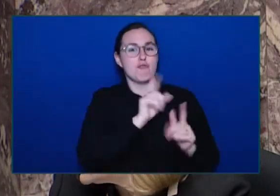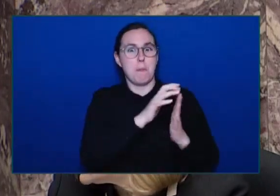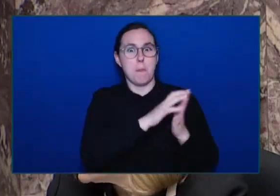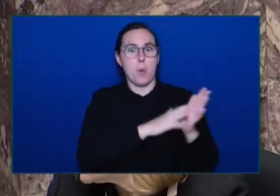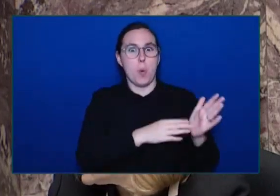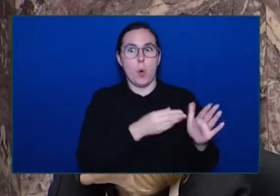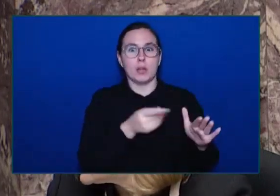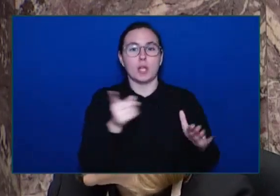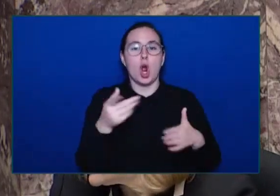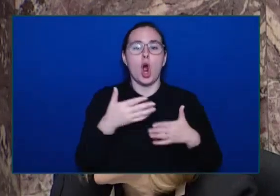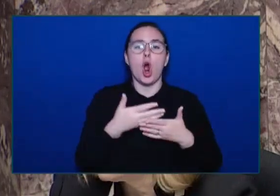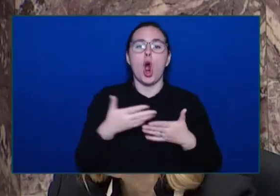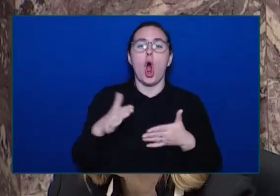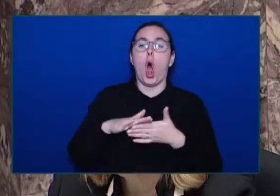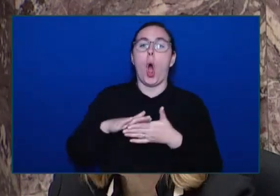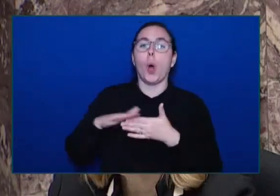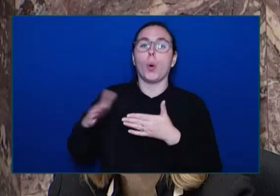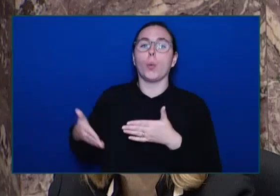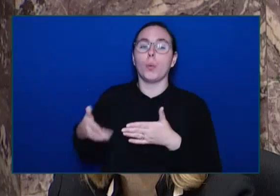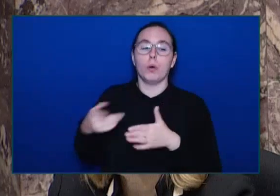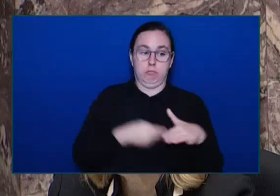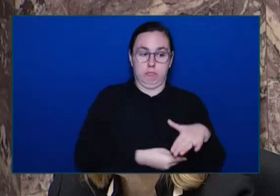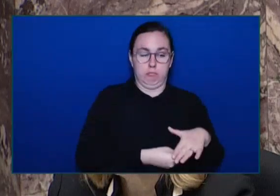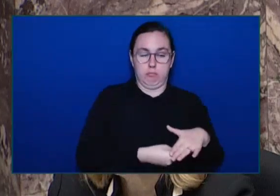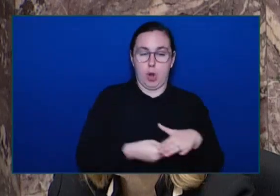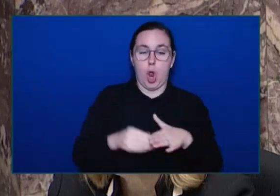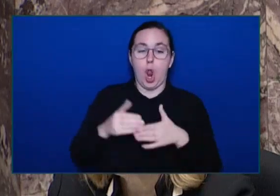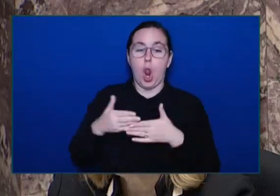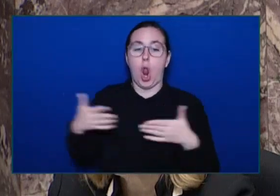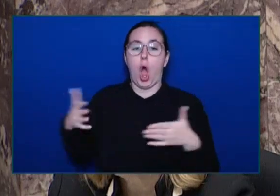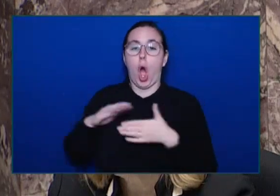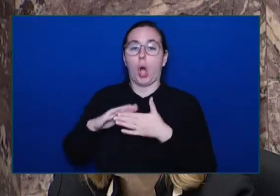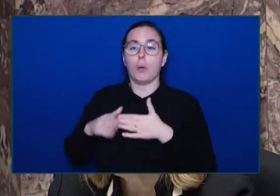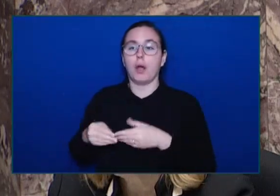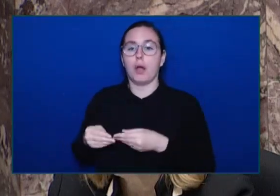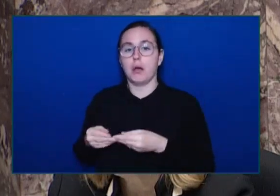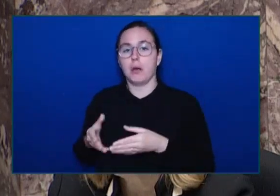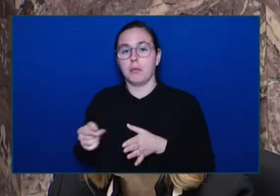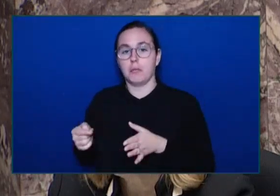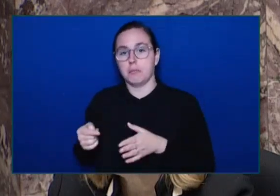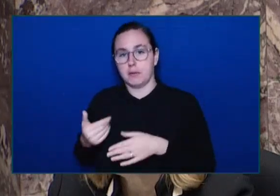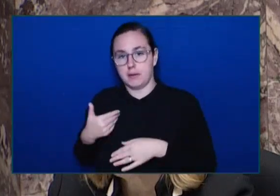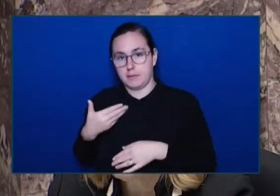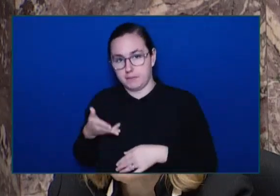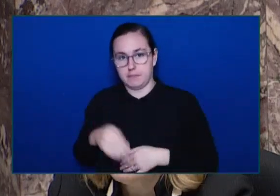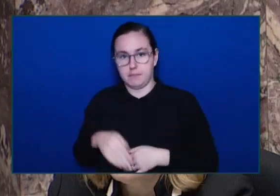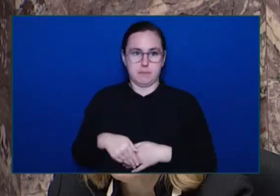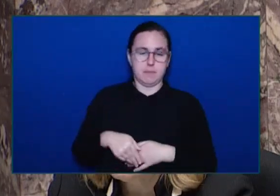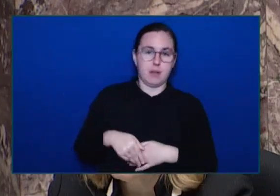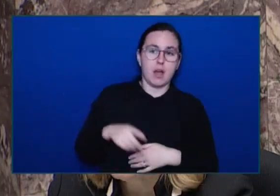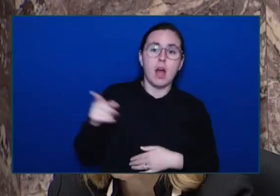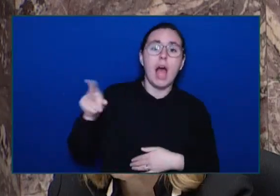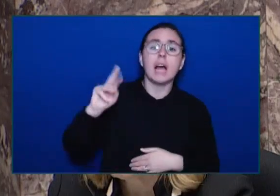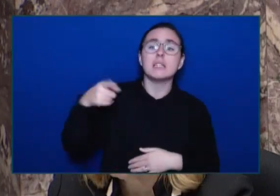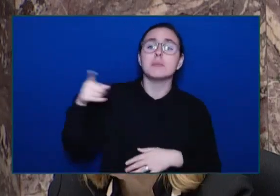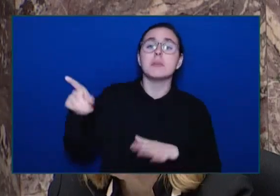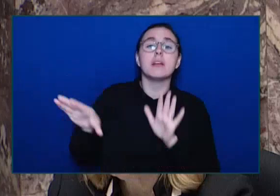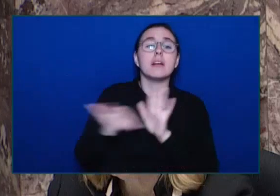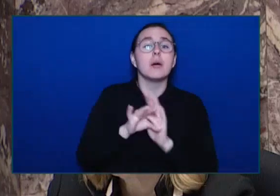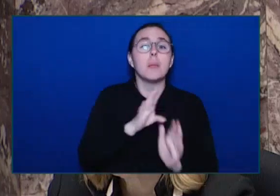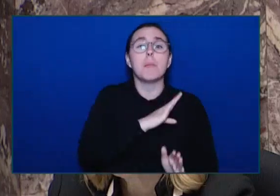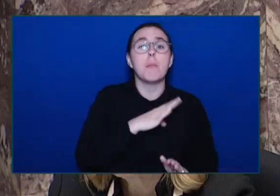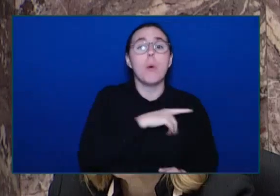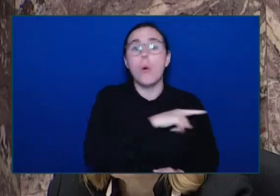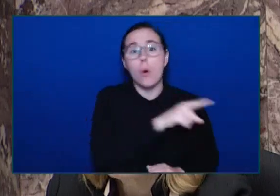NDP-appointed board On a Friday Even without explanation Except to say That there was